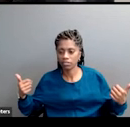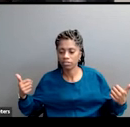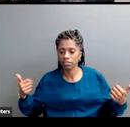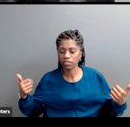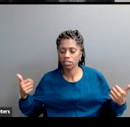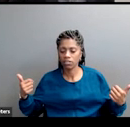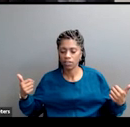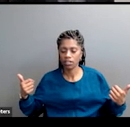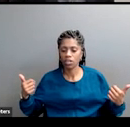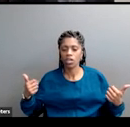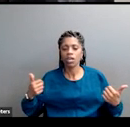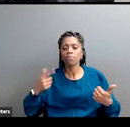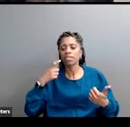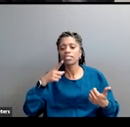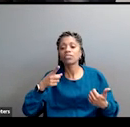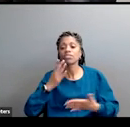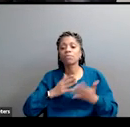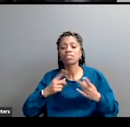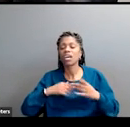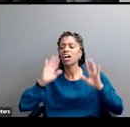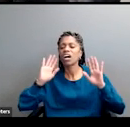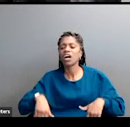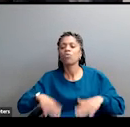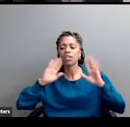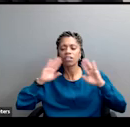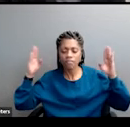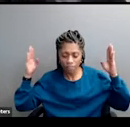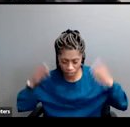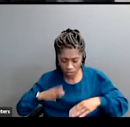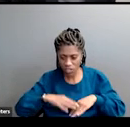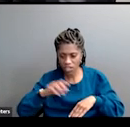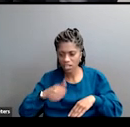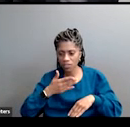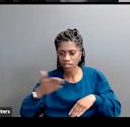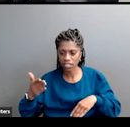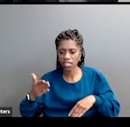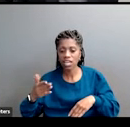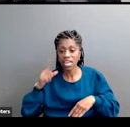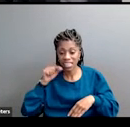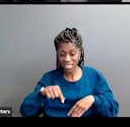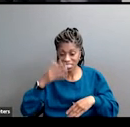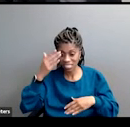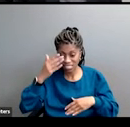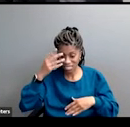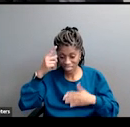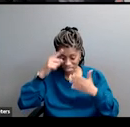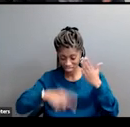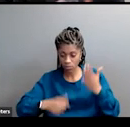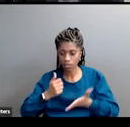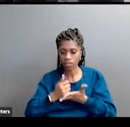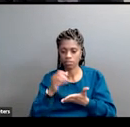Push it to the back burner. We're going to focus on these other things that are going to help you too. And then the racial justice folks come back and say, you're the problem.